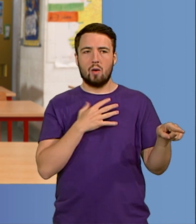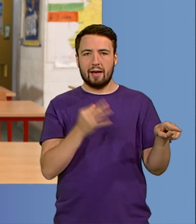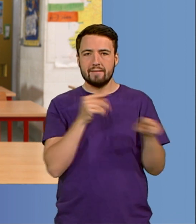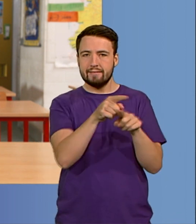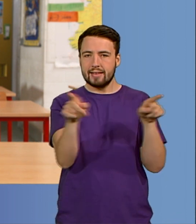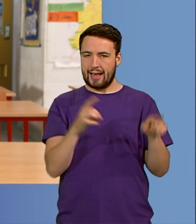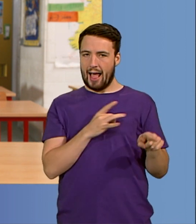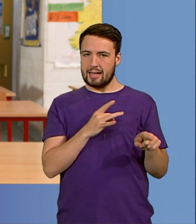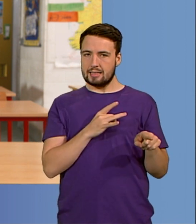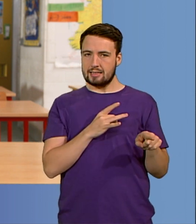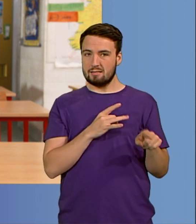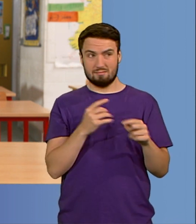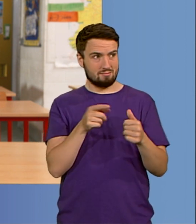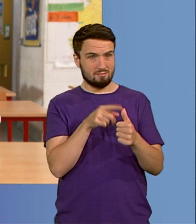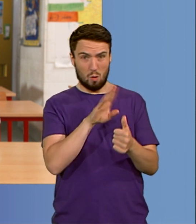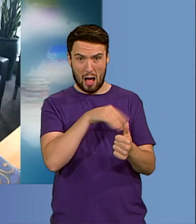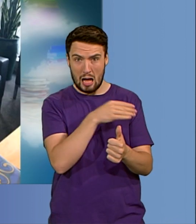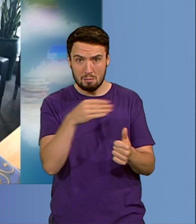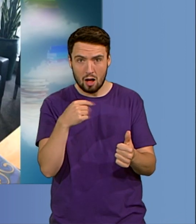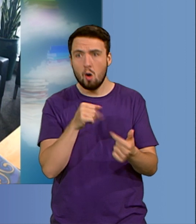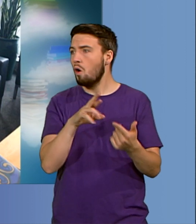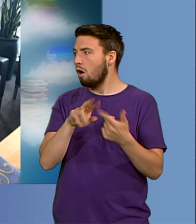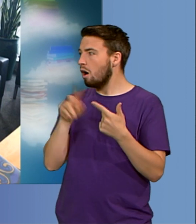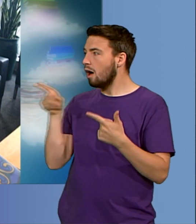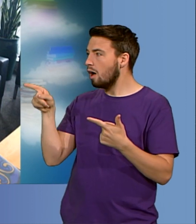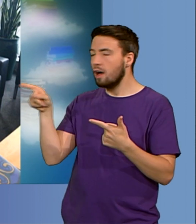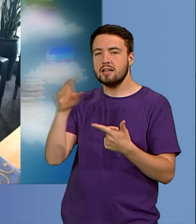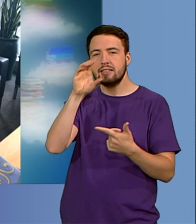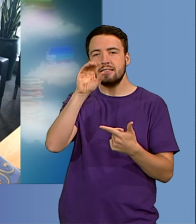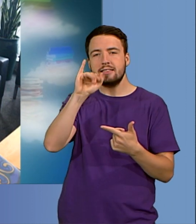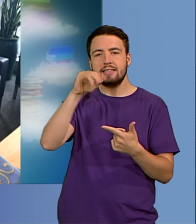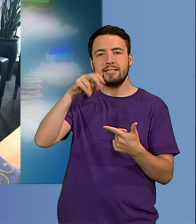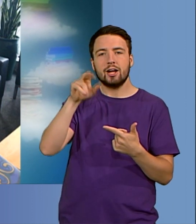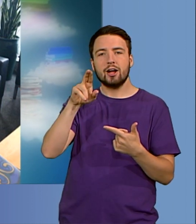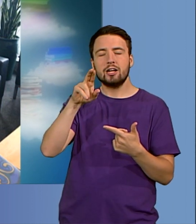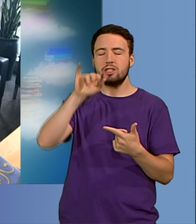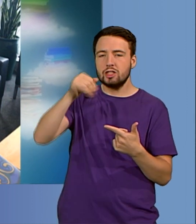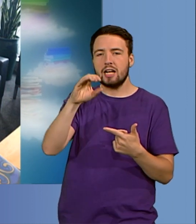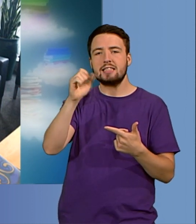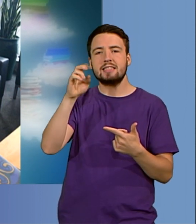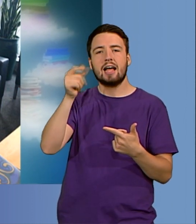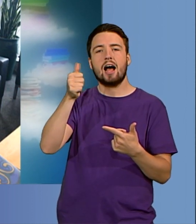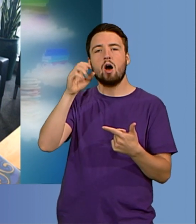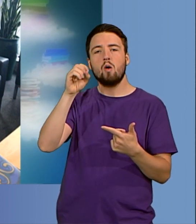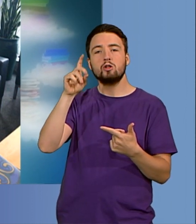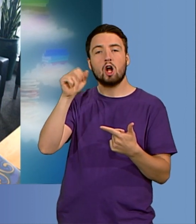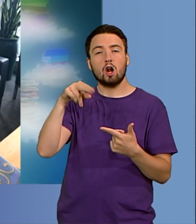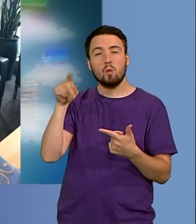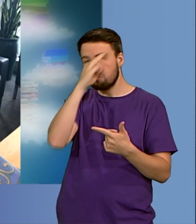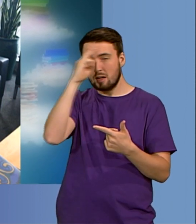is the Obamas or Jacinda Ardern, is the Prime Minister of New Zealand, or members of the Royal Family,